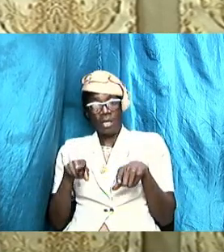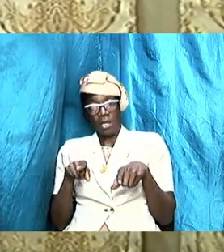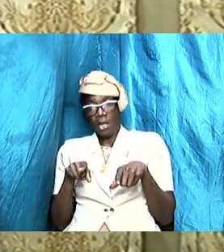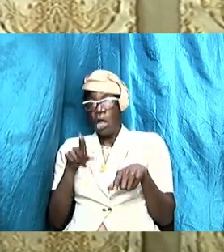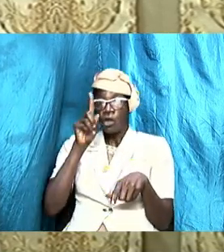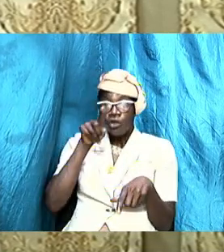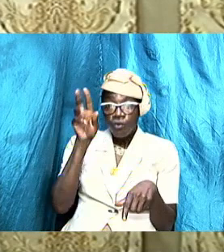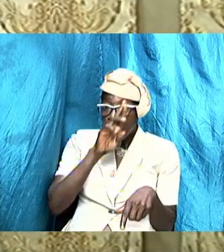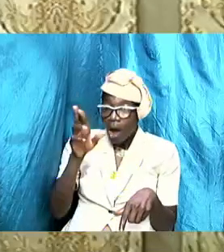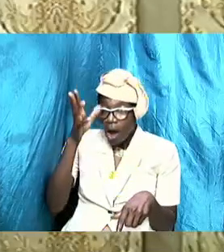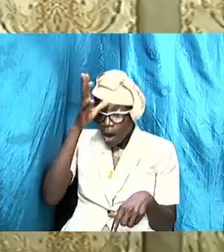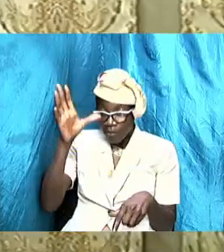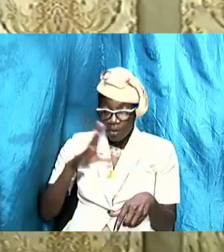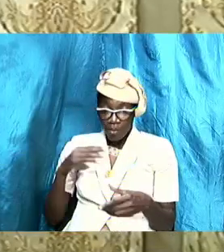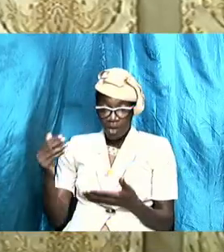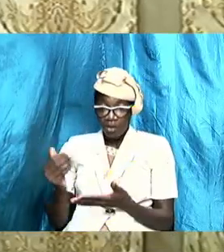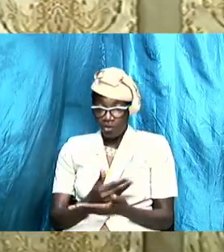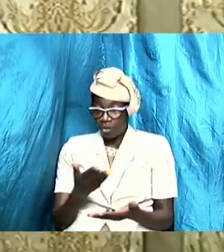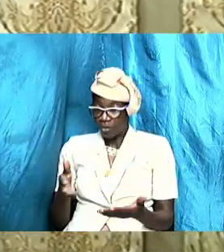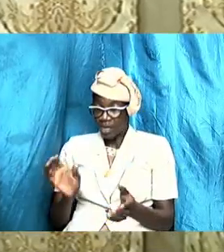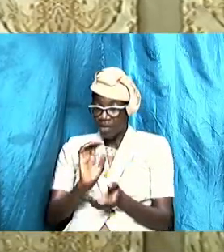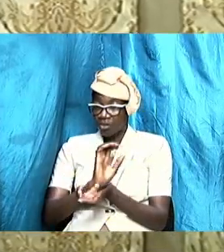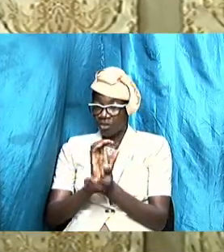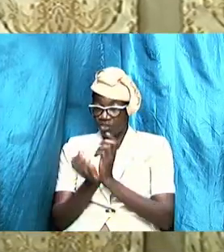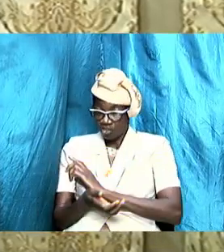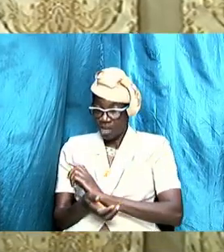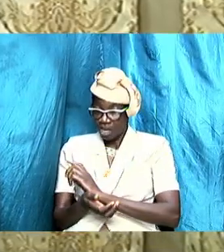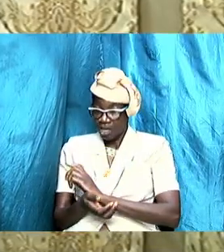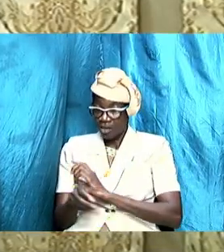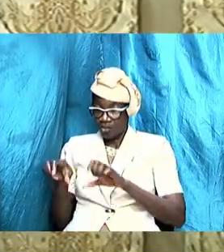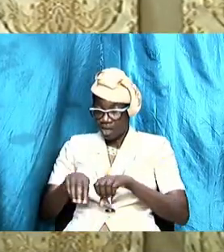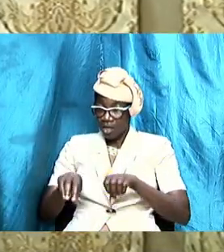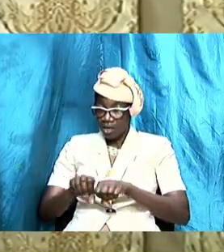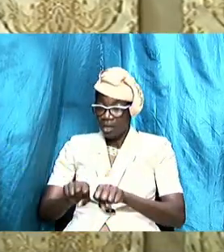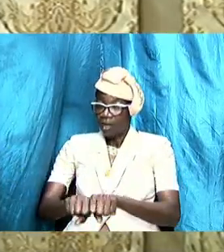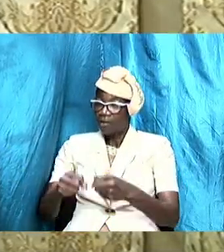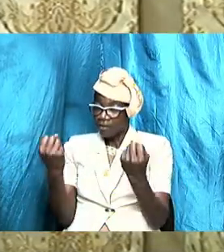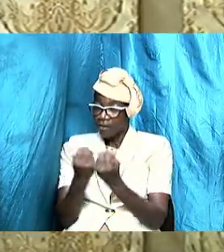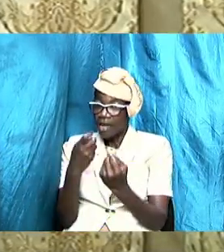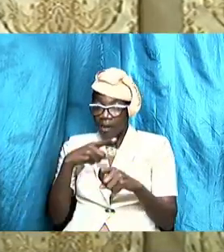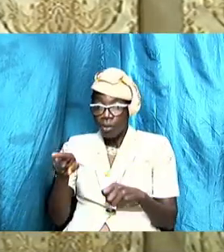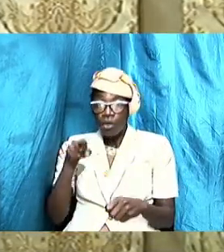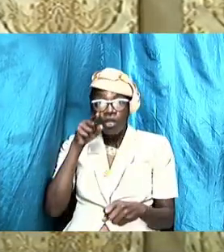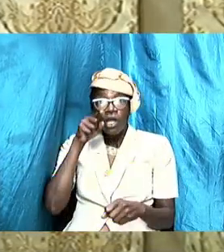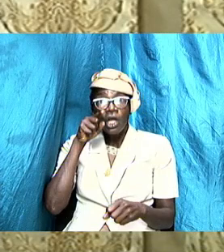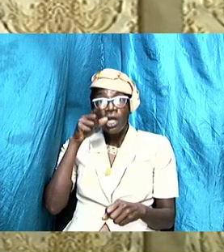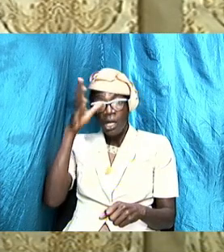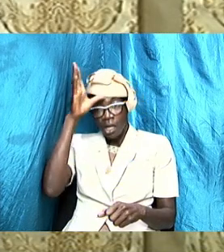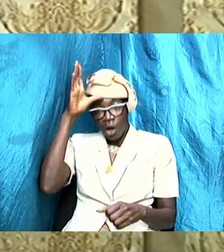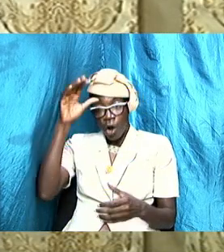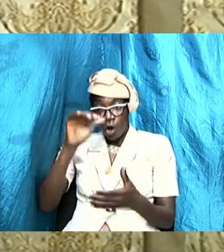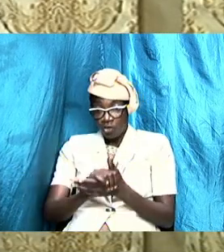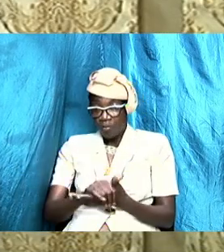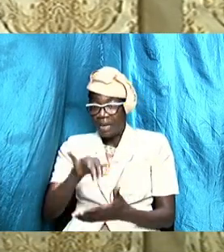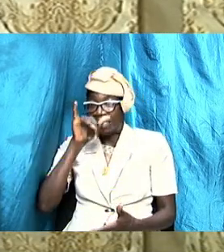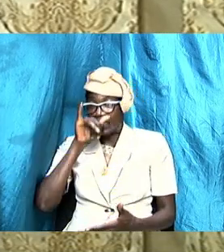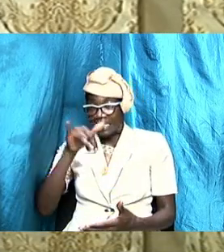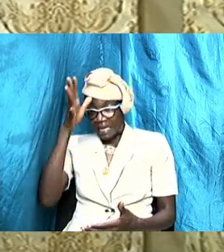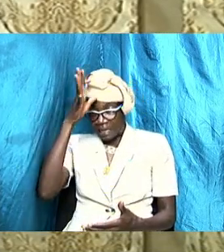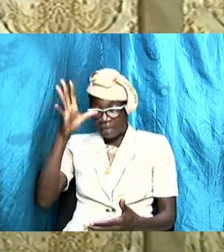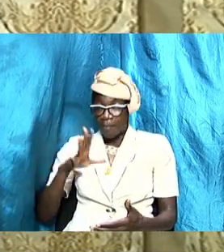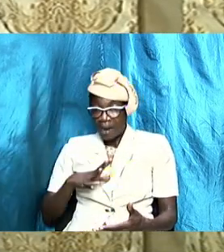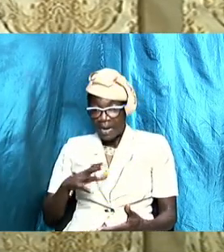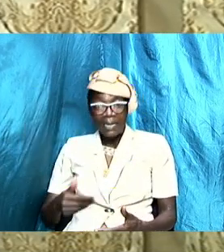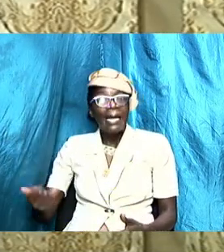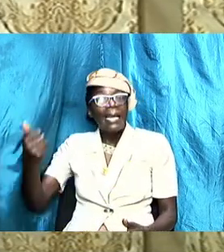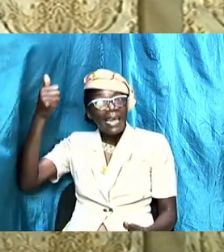certain things would have changed in society but you are still the man you are the head and